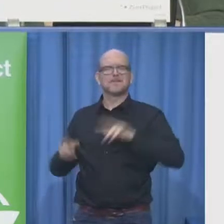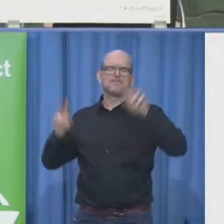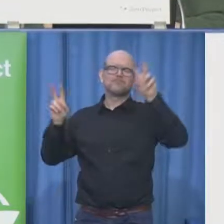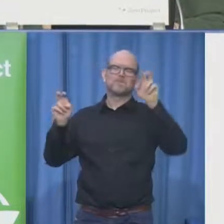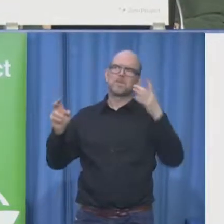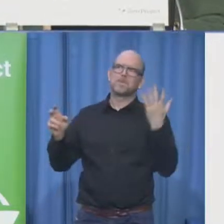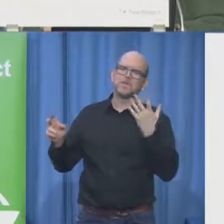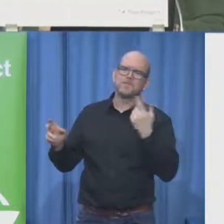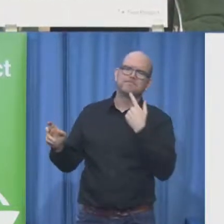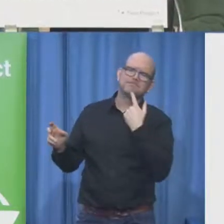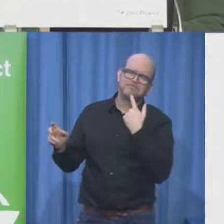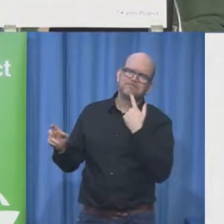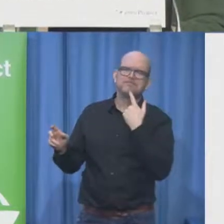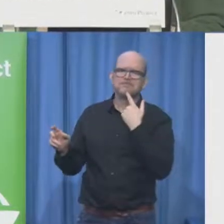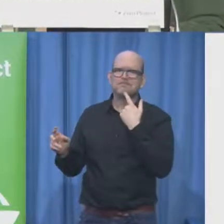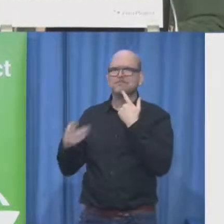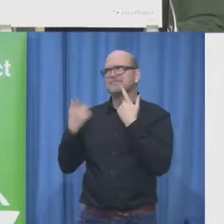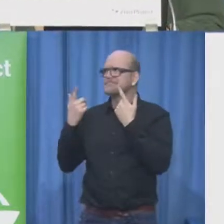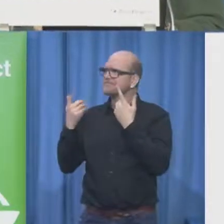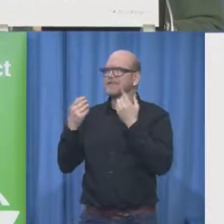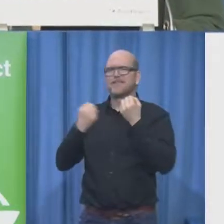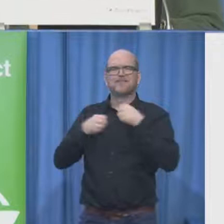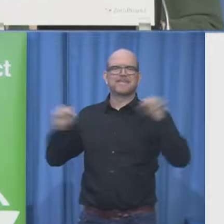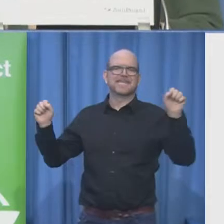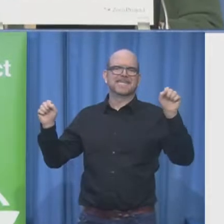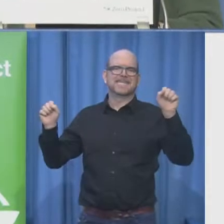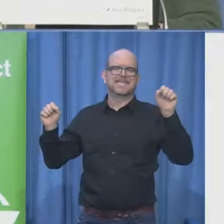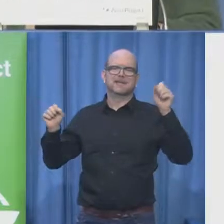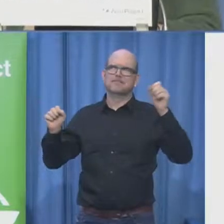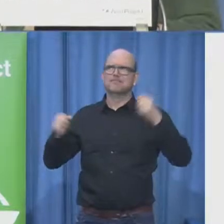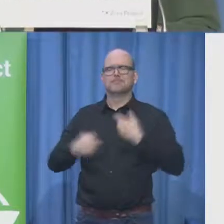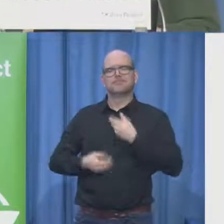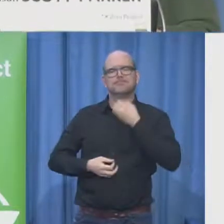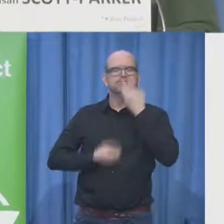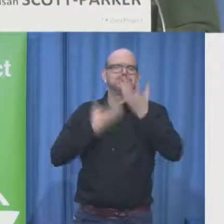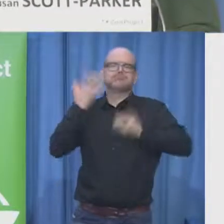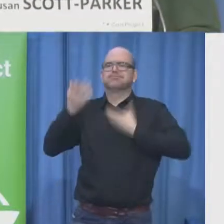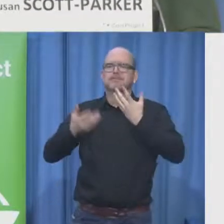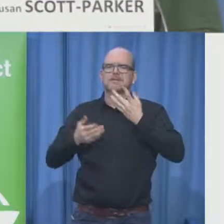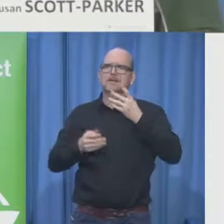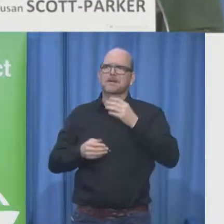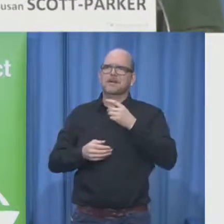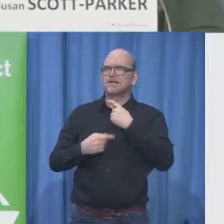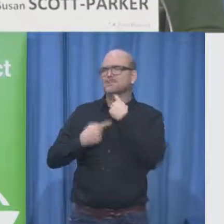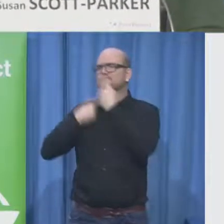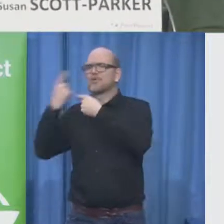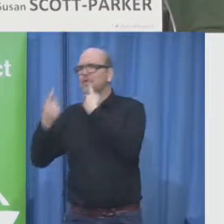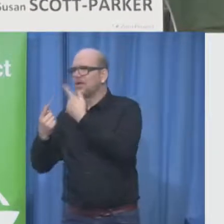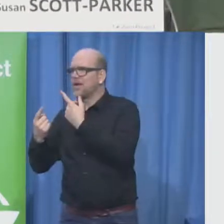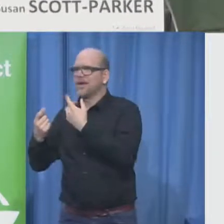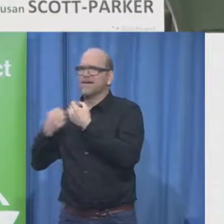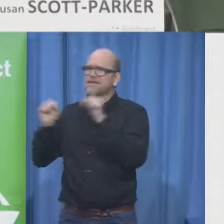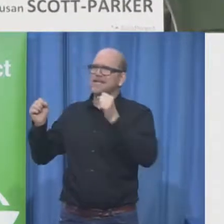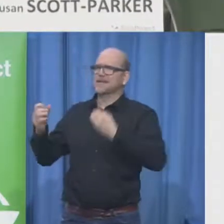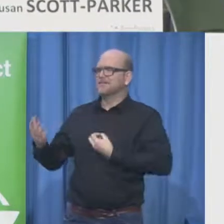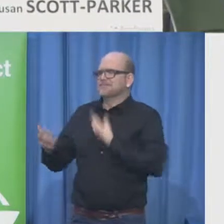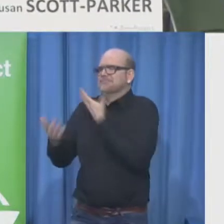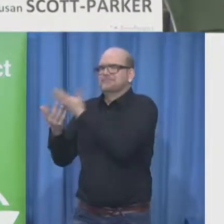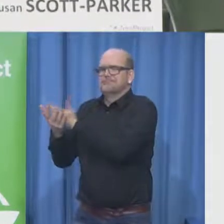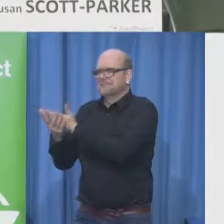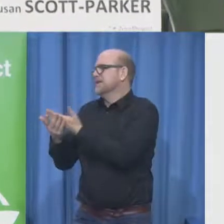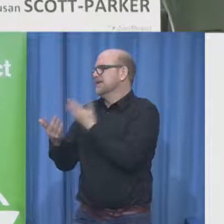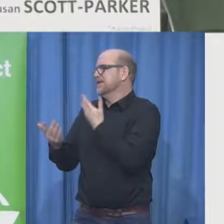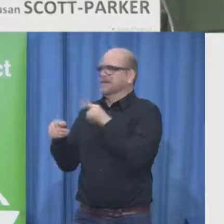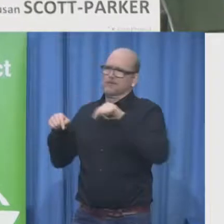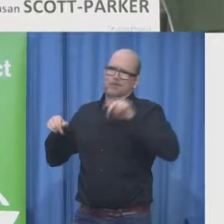along in very creative and interesting ways and I'm looking forward to what it's going to be like actually I think to start with